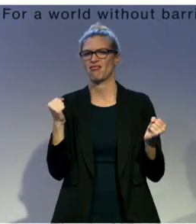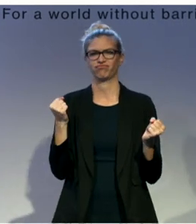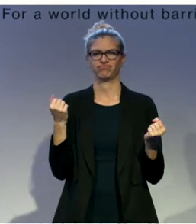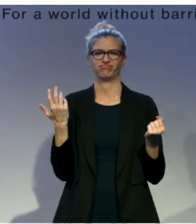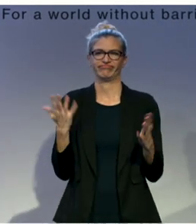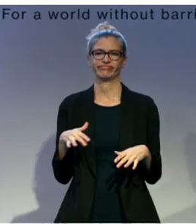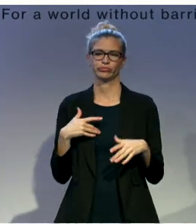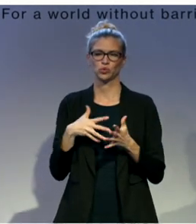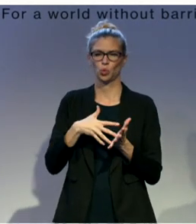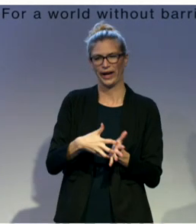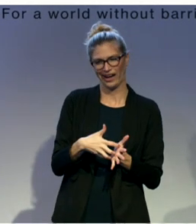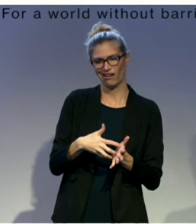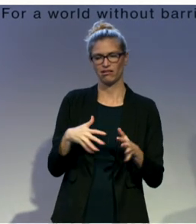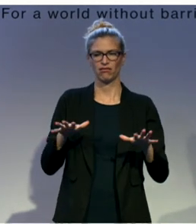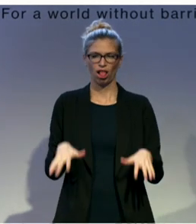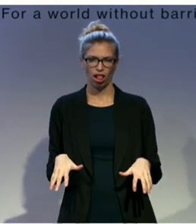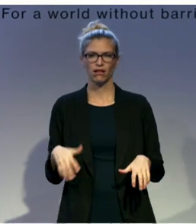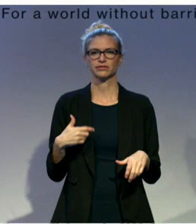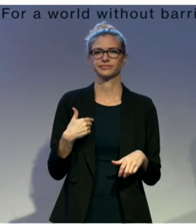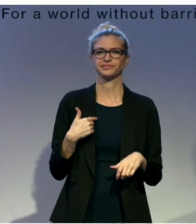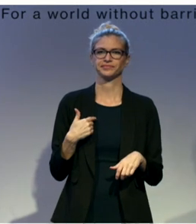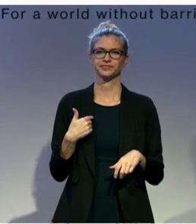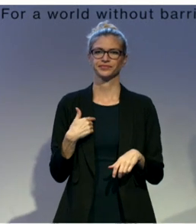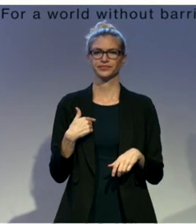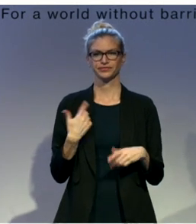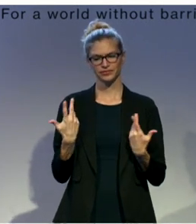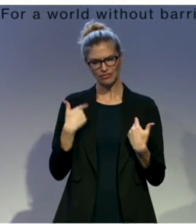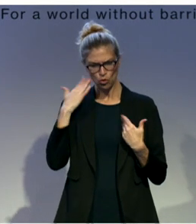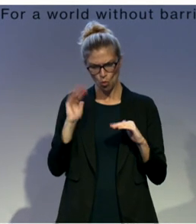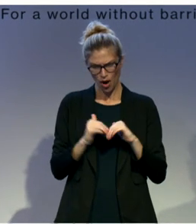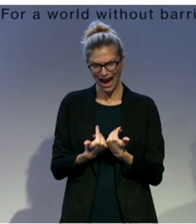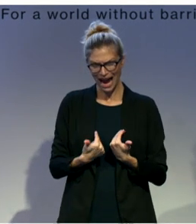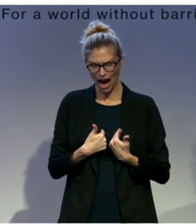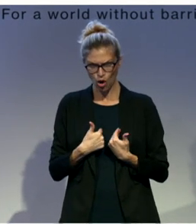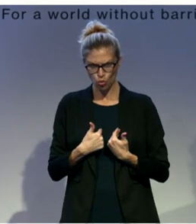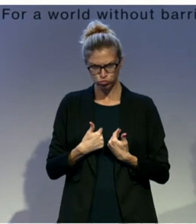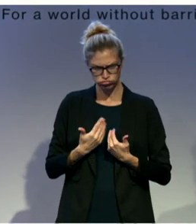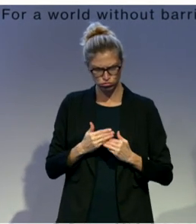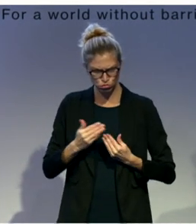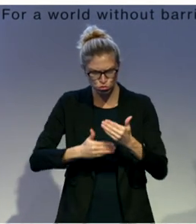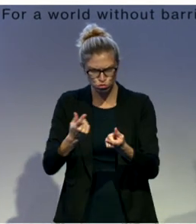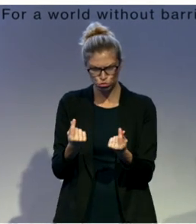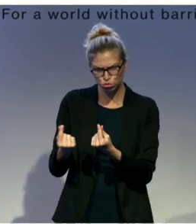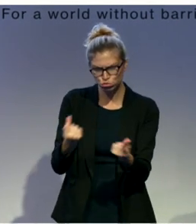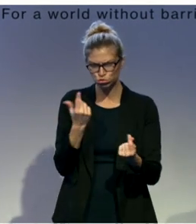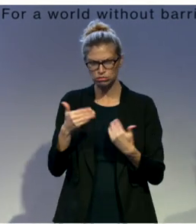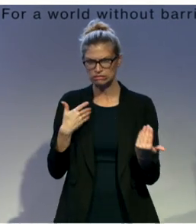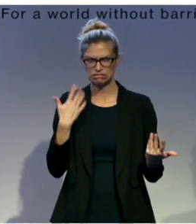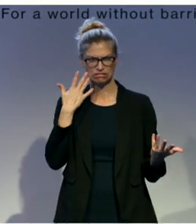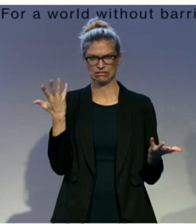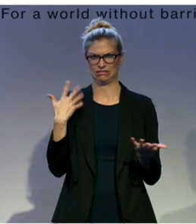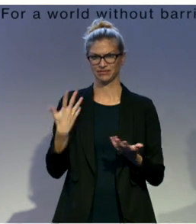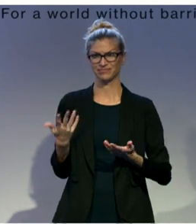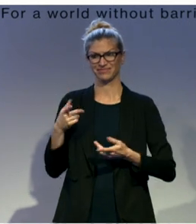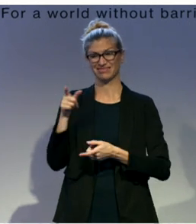also specifically underprepared to knowledgeably cast their votes. Persons with disabilities, as we know, are often disadvantaged